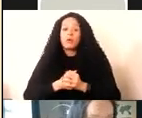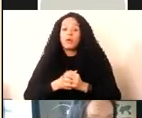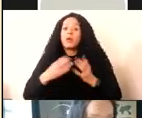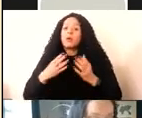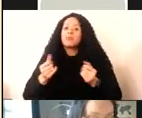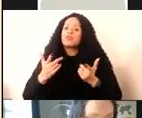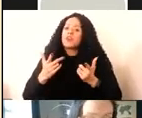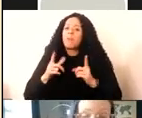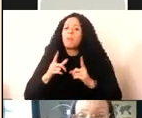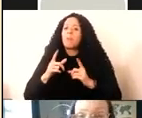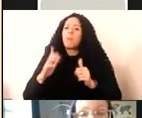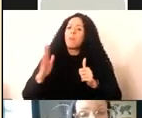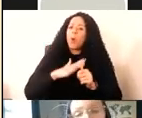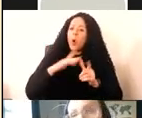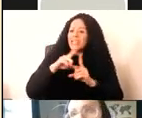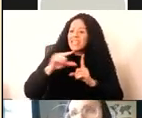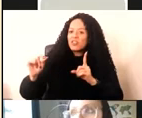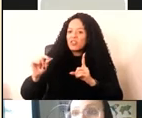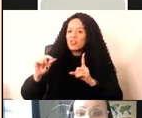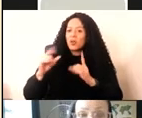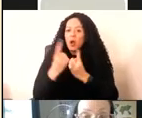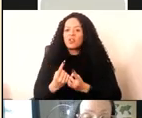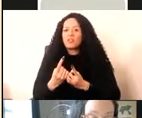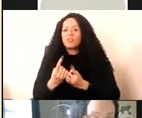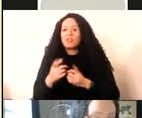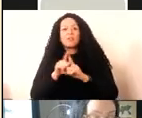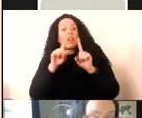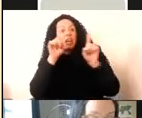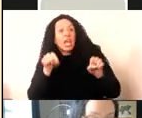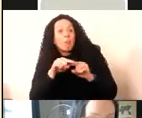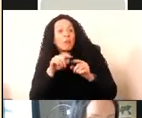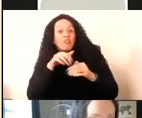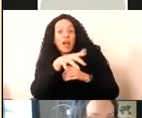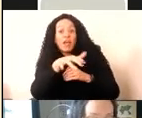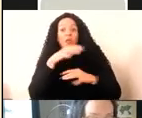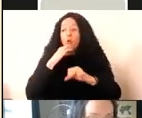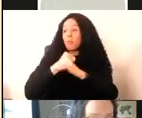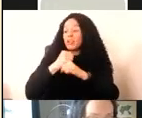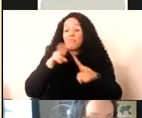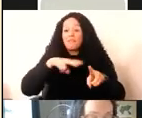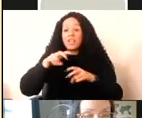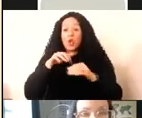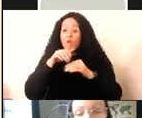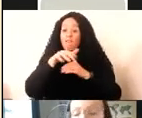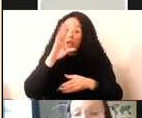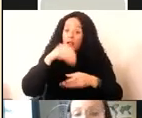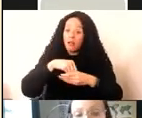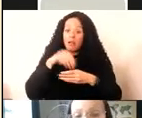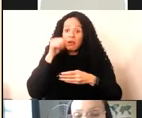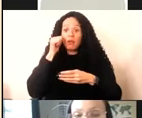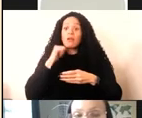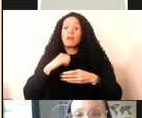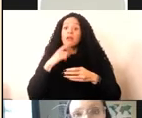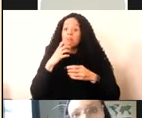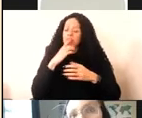very simple, self-contained, like an image file or a linear video file, and there are very